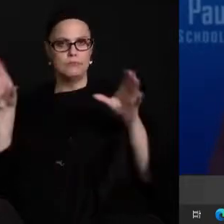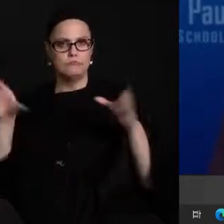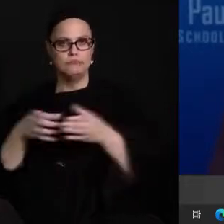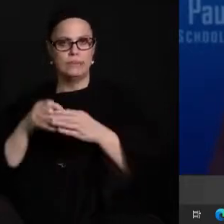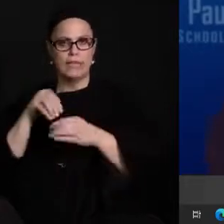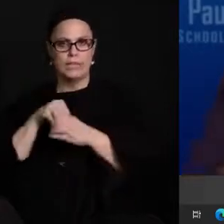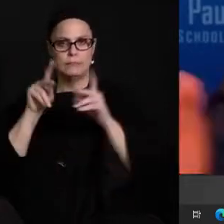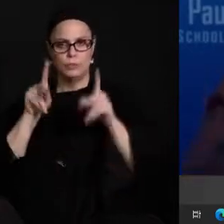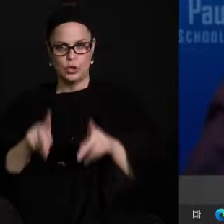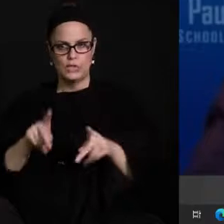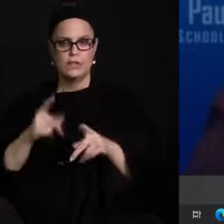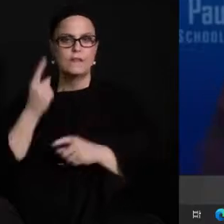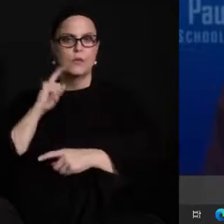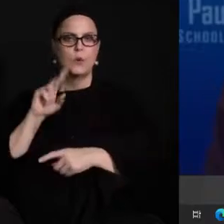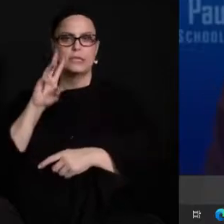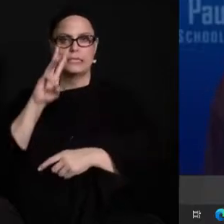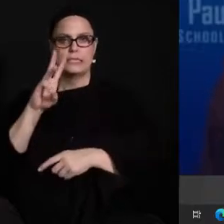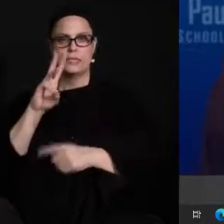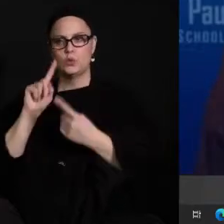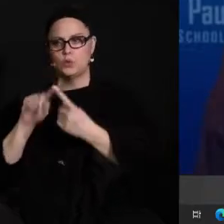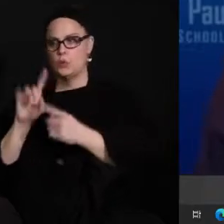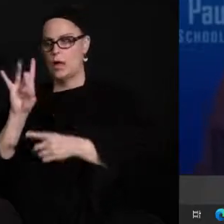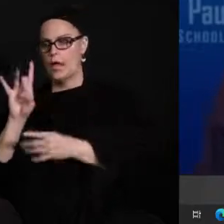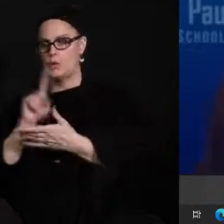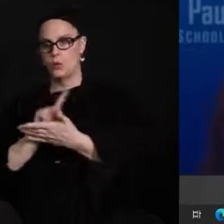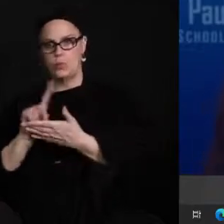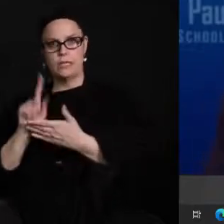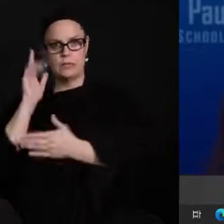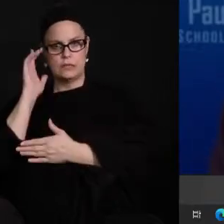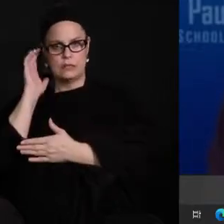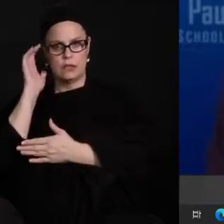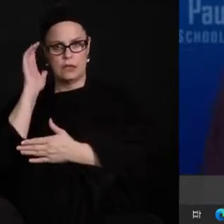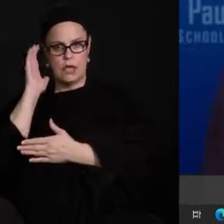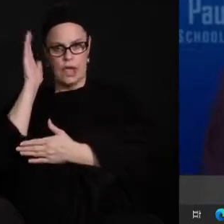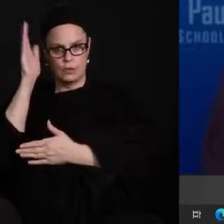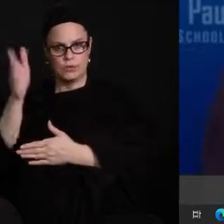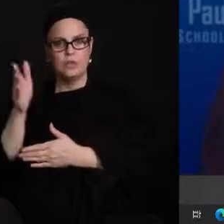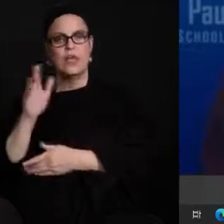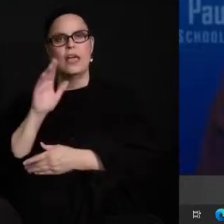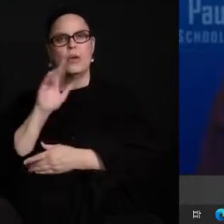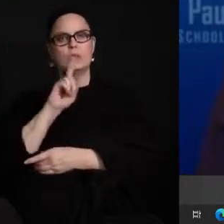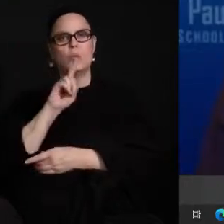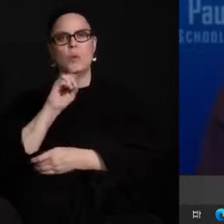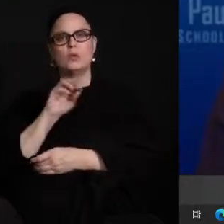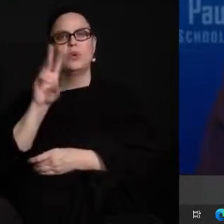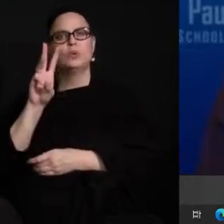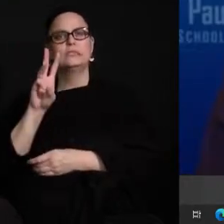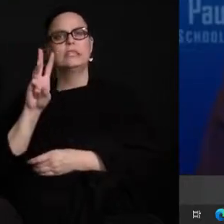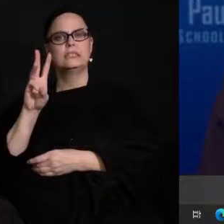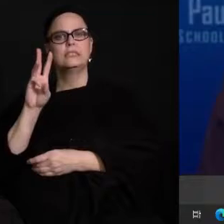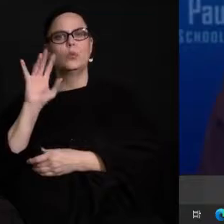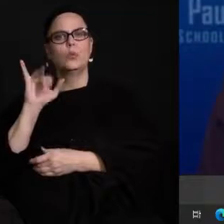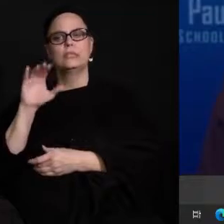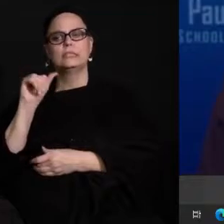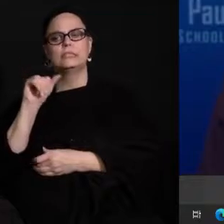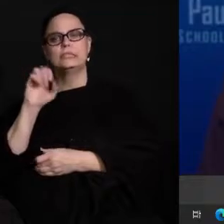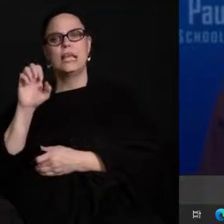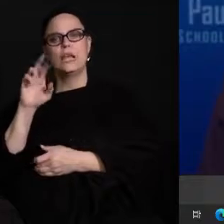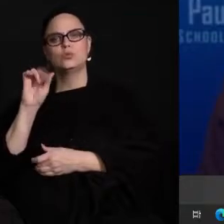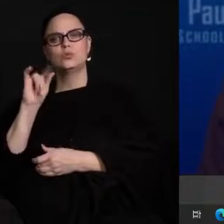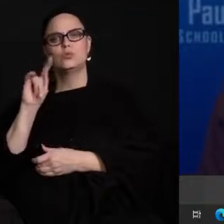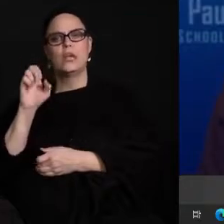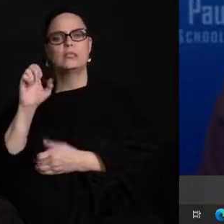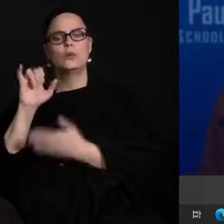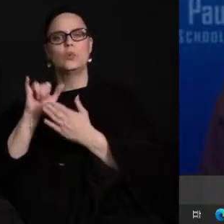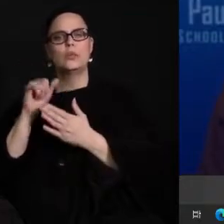now for six and eight weeks out at the time the case rate was 106 so it was still pretty high but we had reason to believe that there was